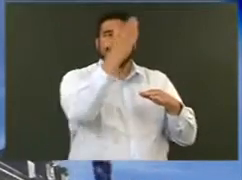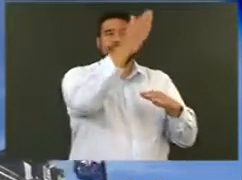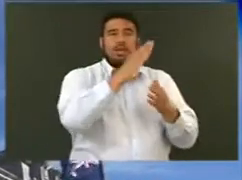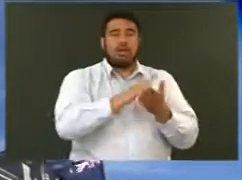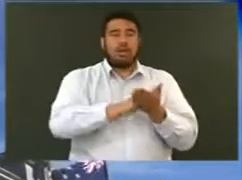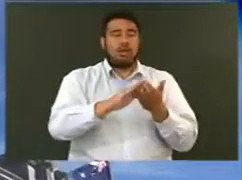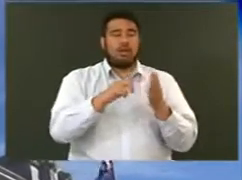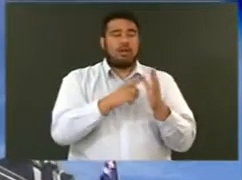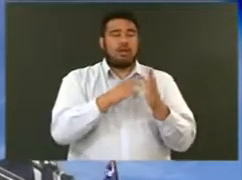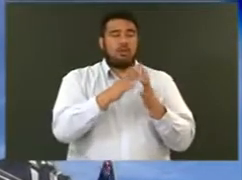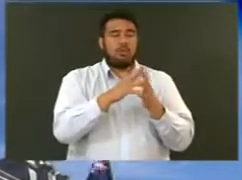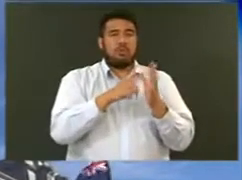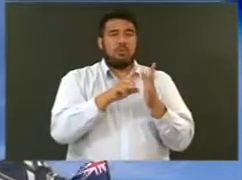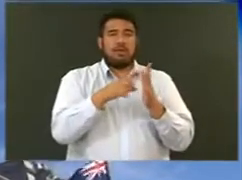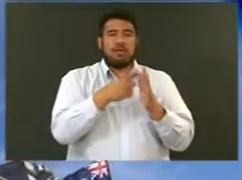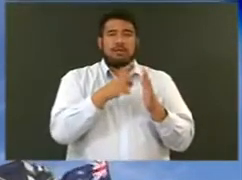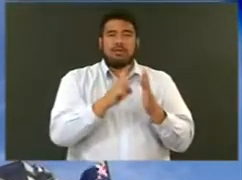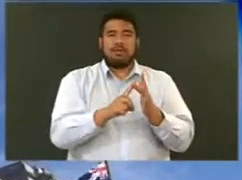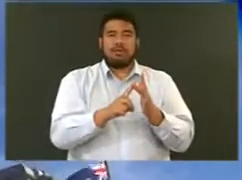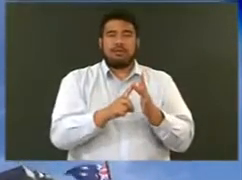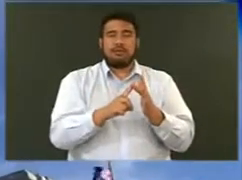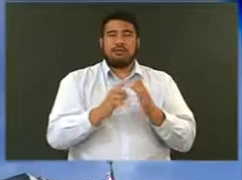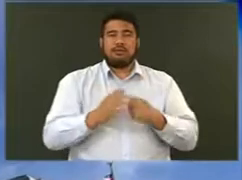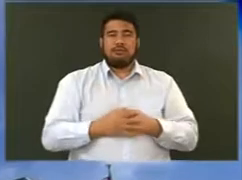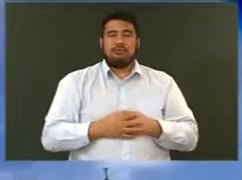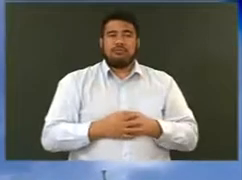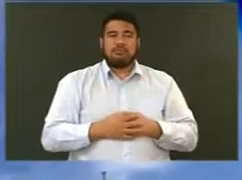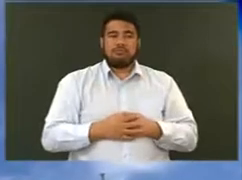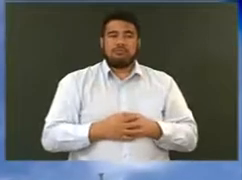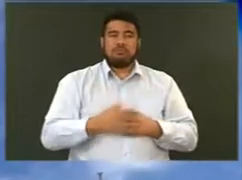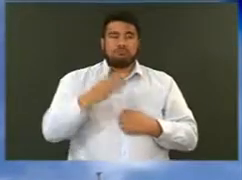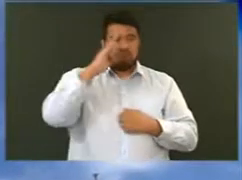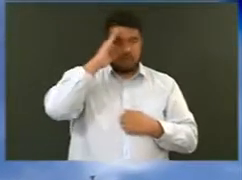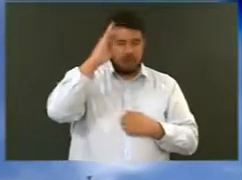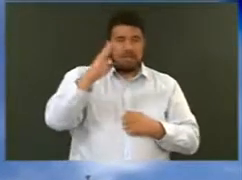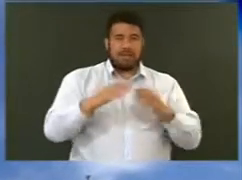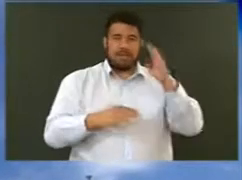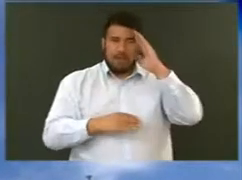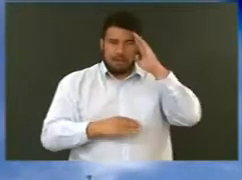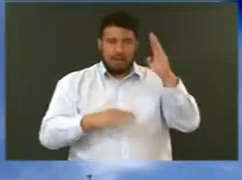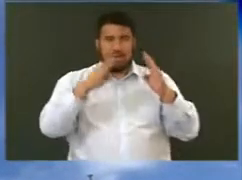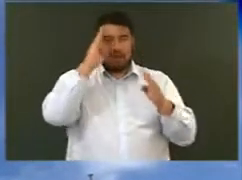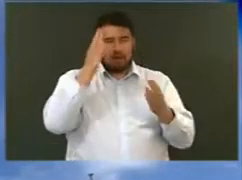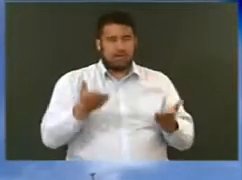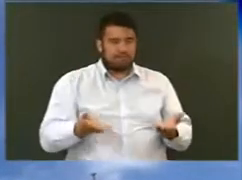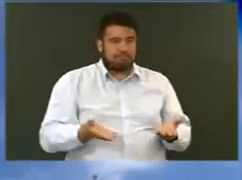kaurua, e okuranga tira, haere, haere, haere atira.